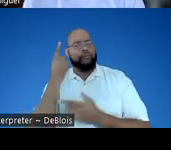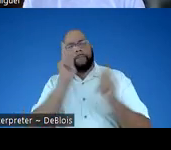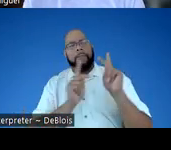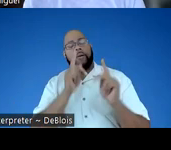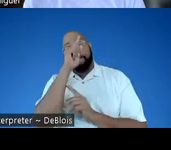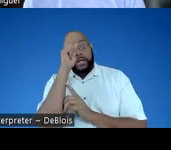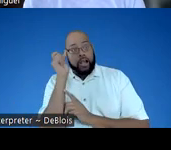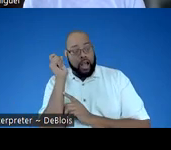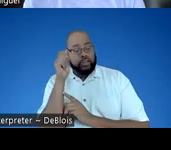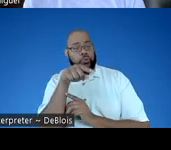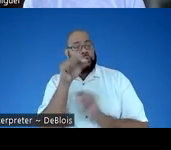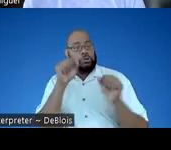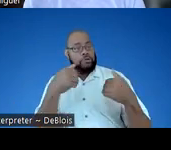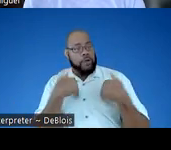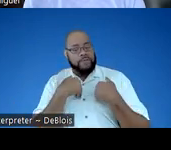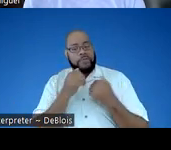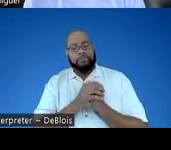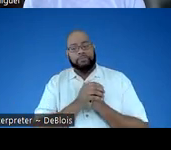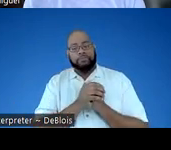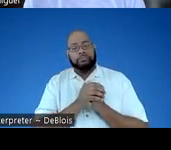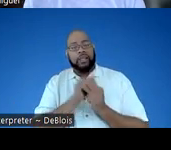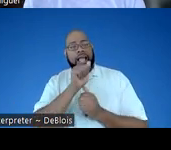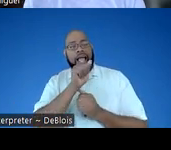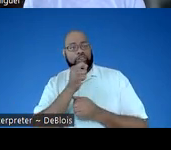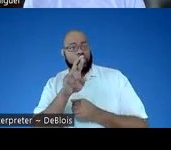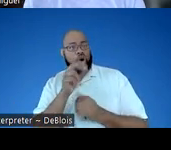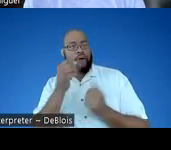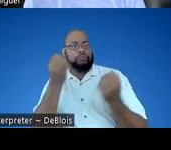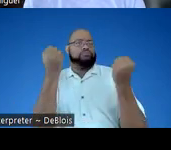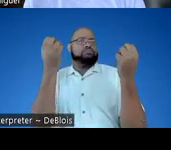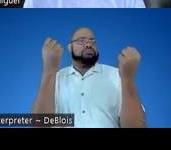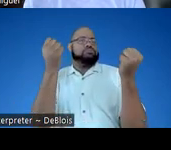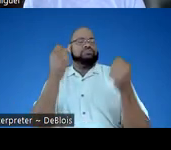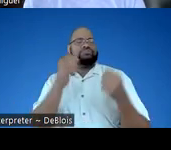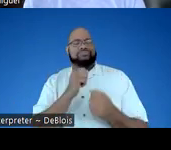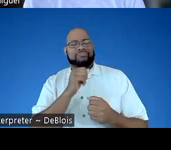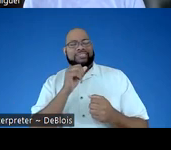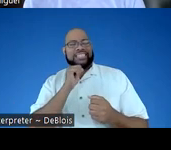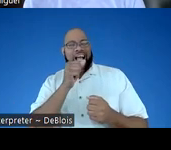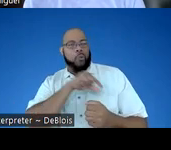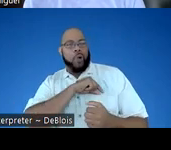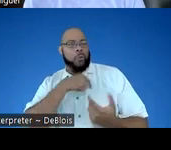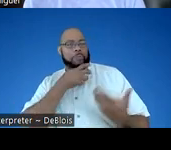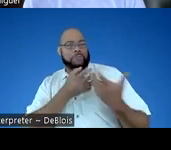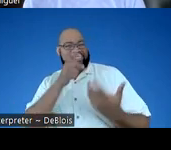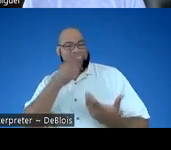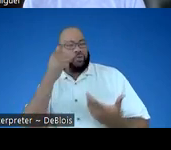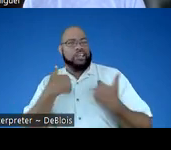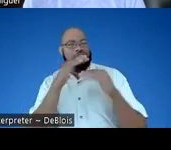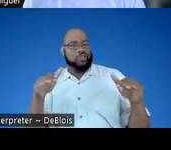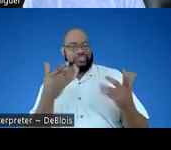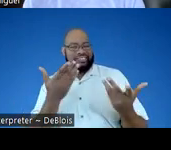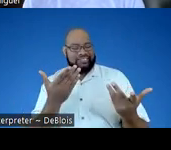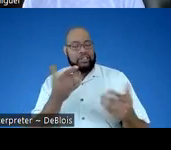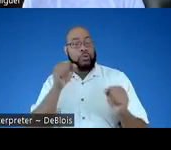because you can have an avatar of a signer and it's not the quality that we need, especially not for young children.